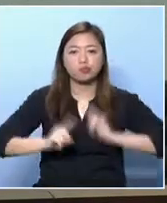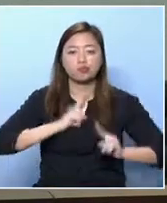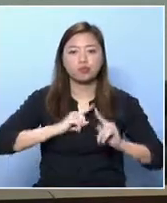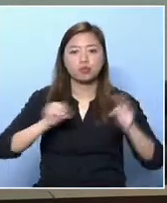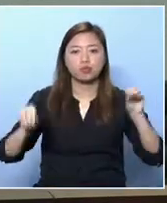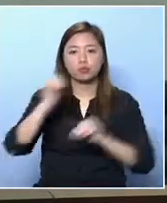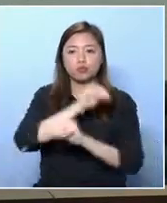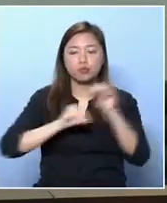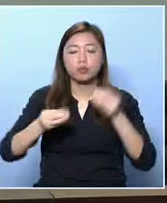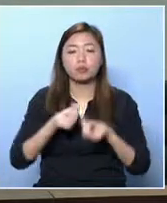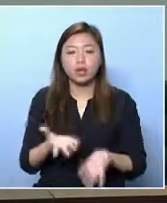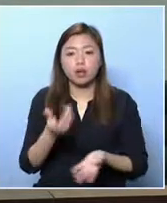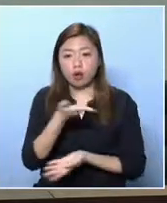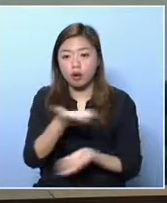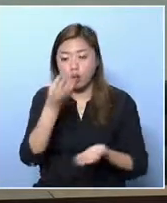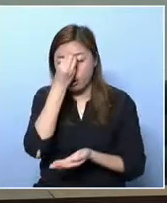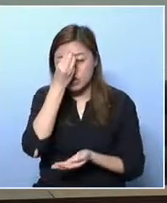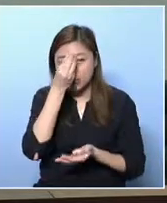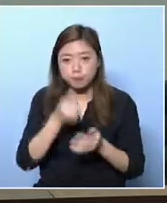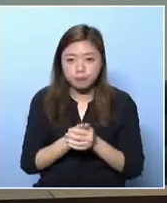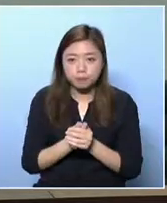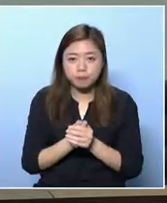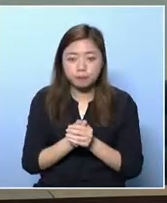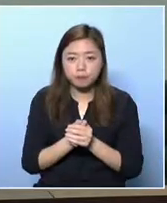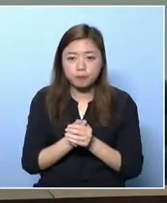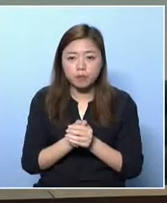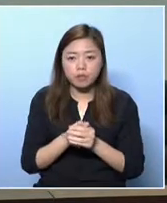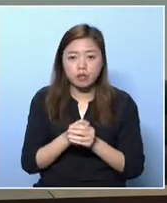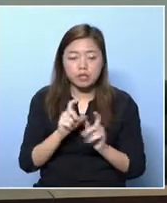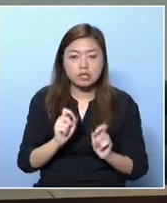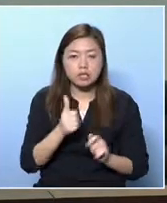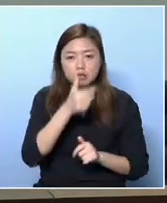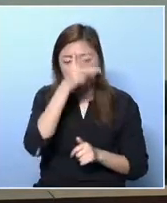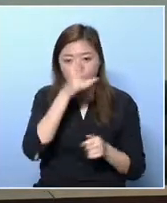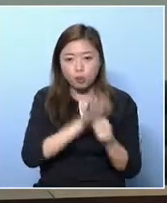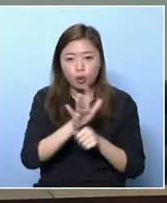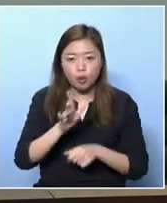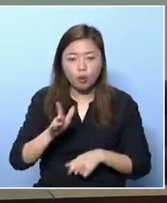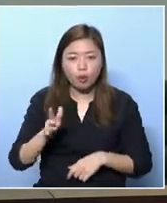now have the working family assistance. And now they've shifted the goalposts once again.